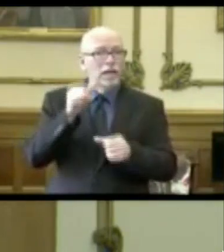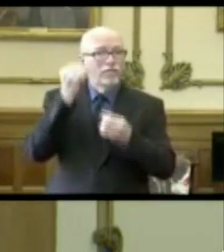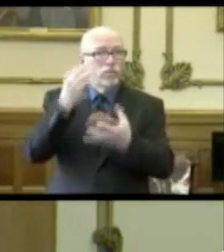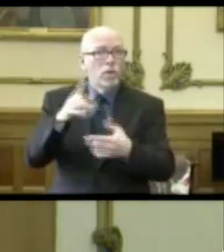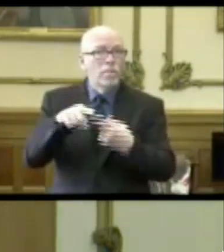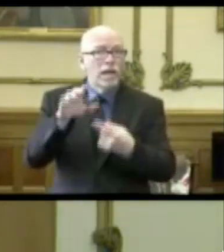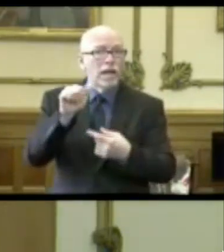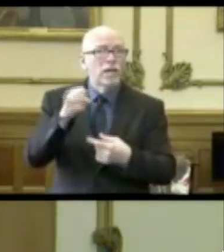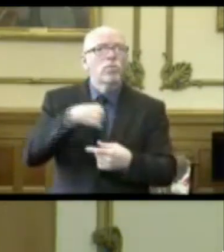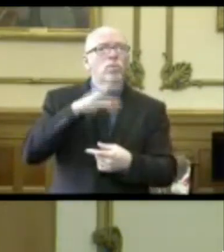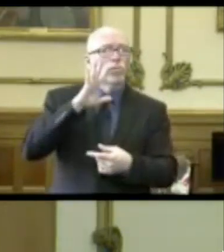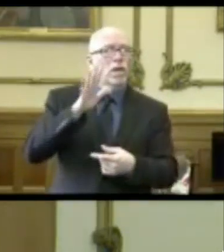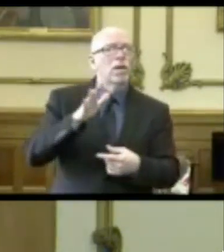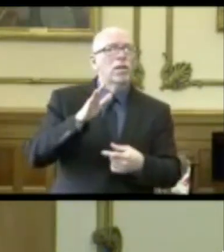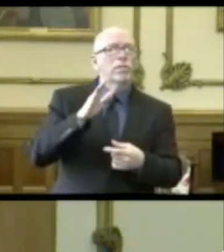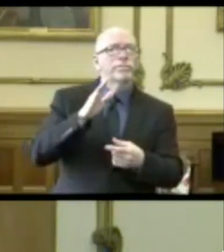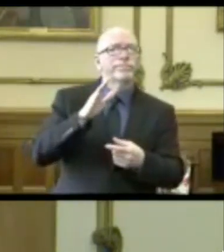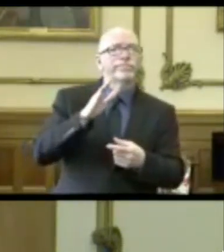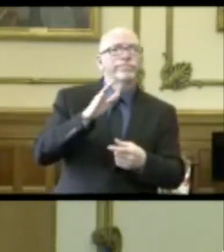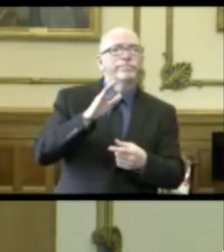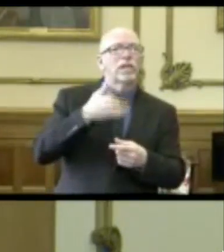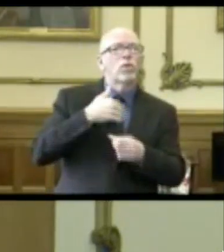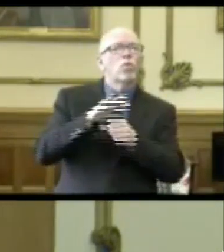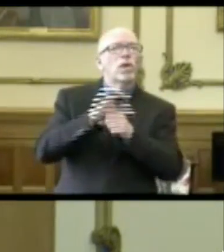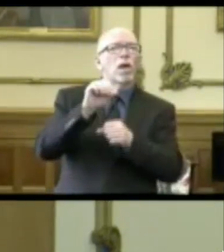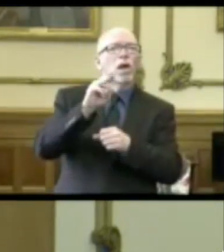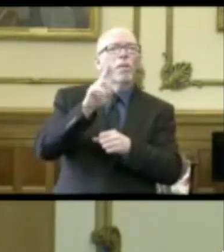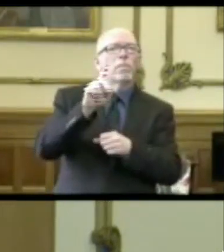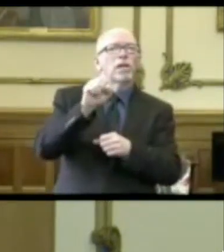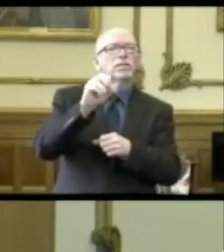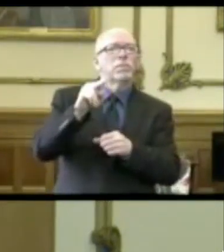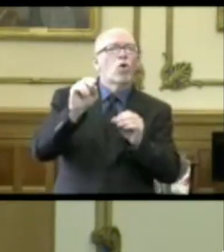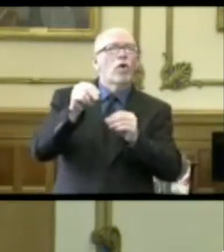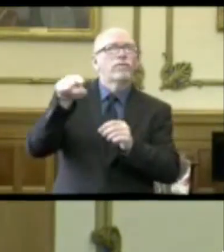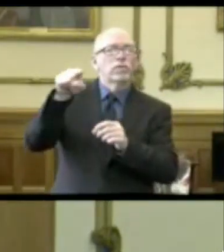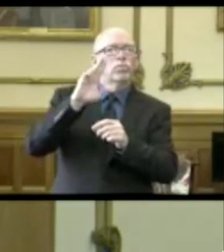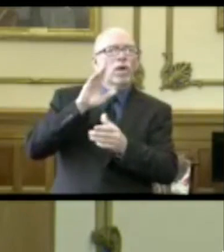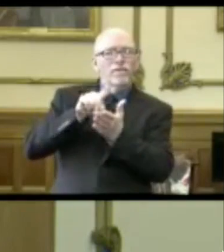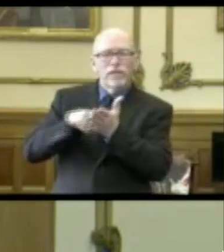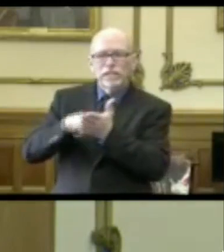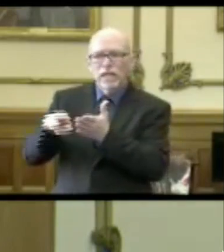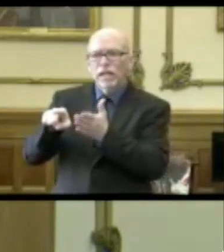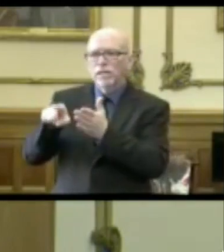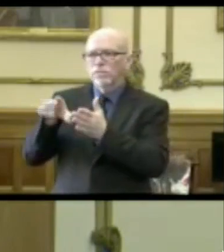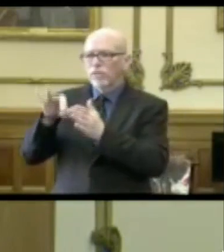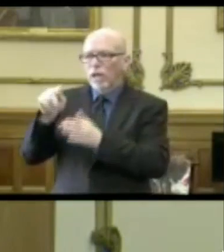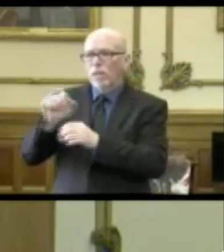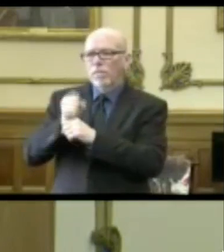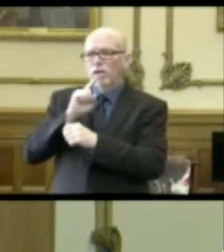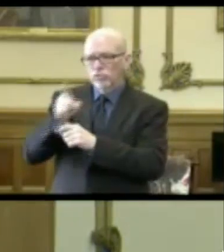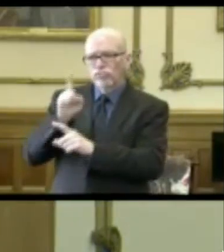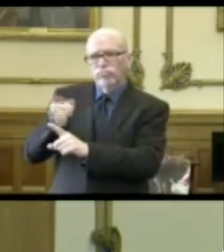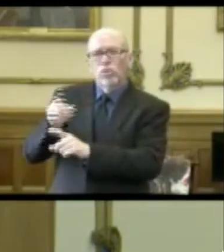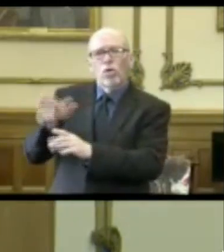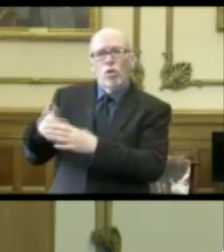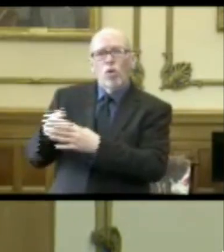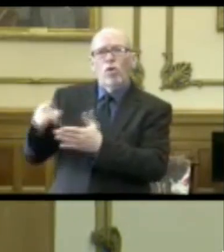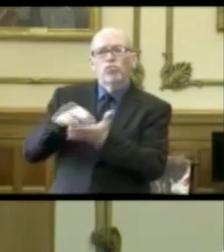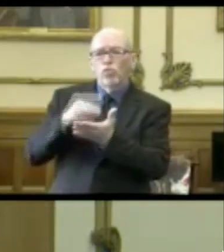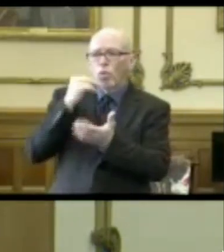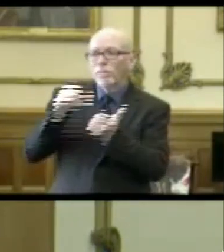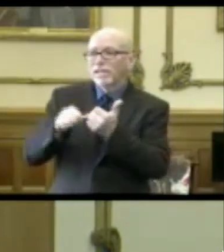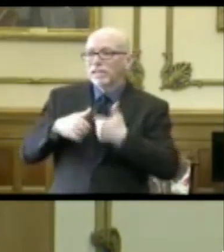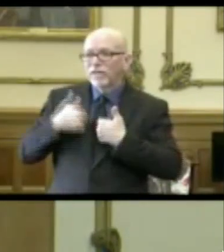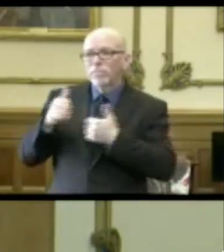cases, we will go back with our regional Ombudsman office, investigate those, look into those and make sure that all the long-term care facilities